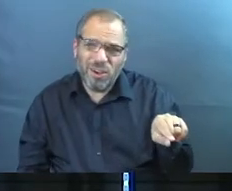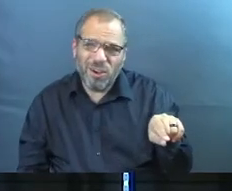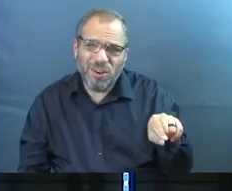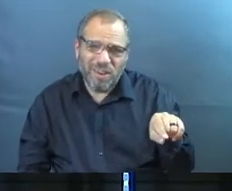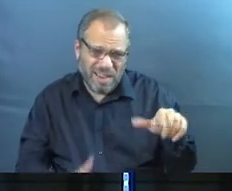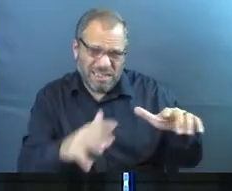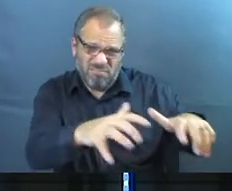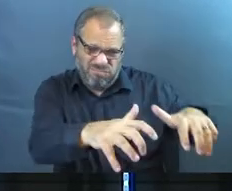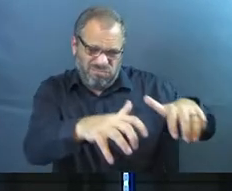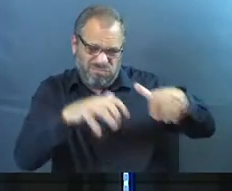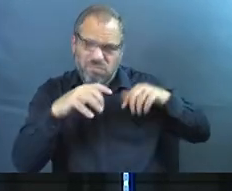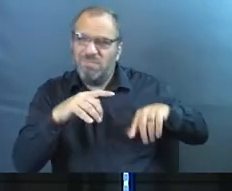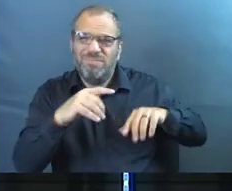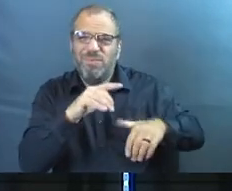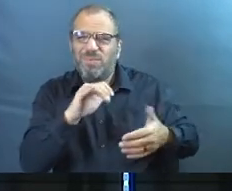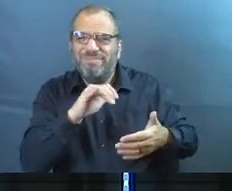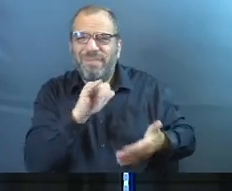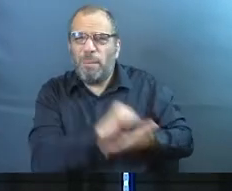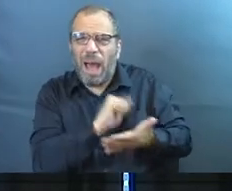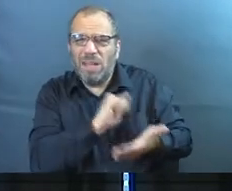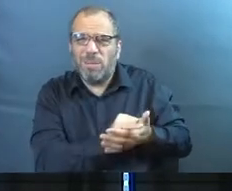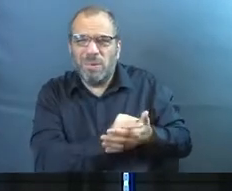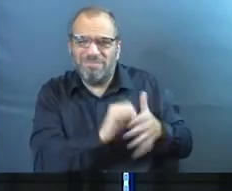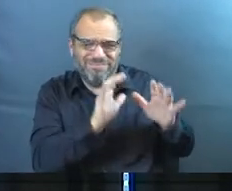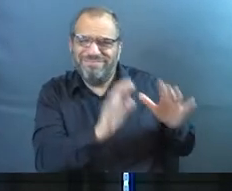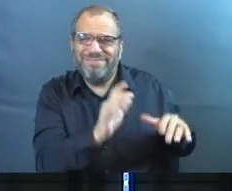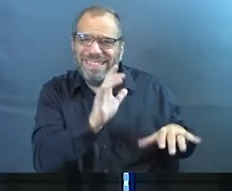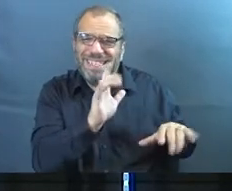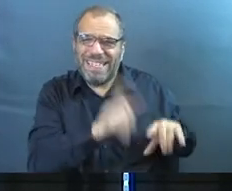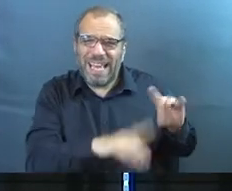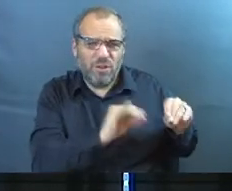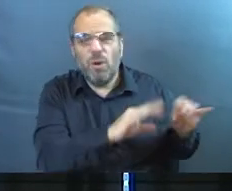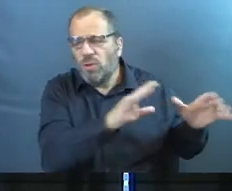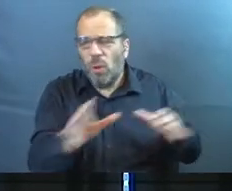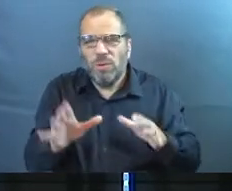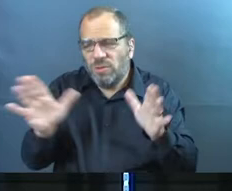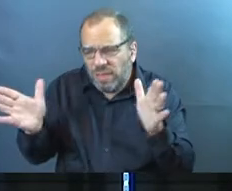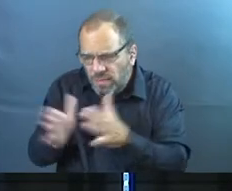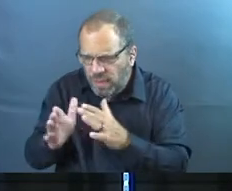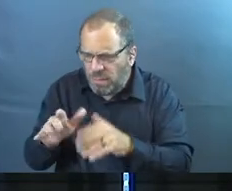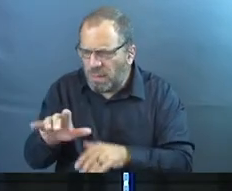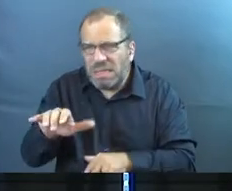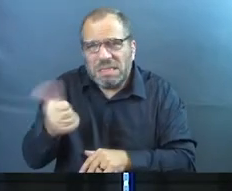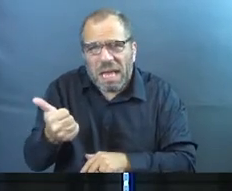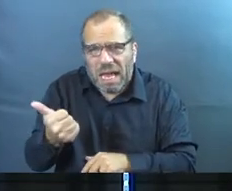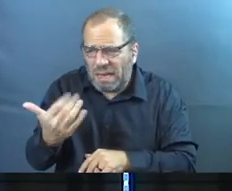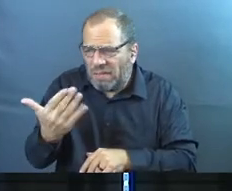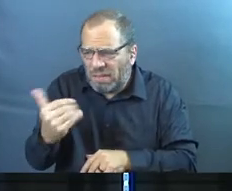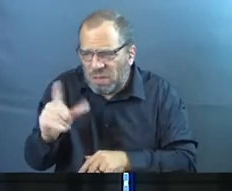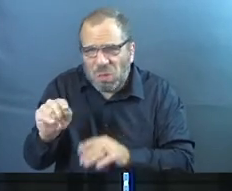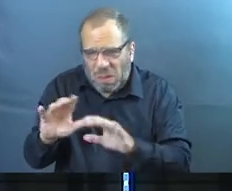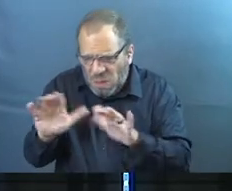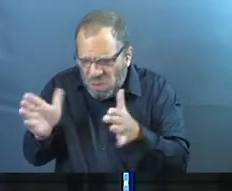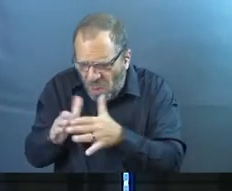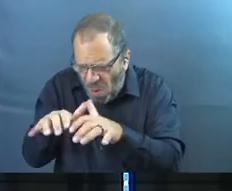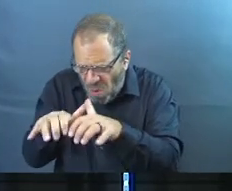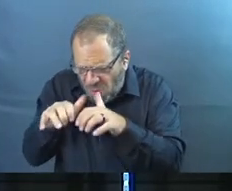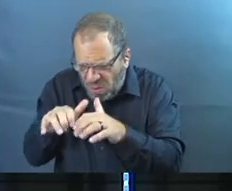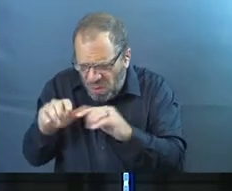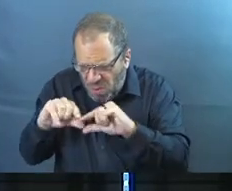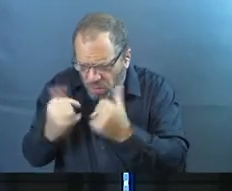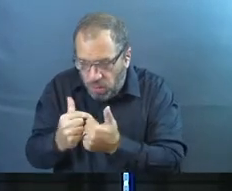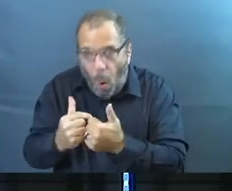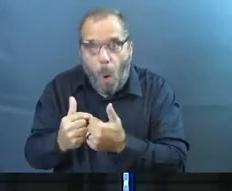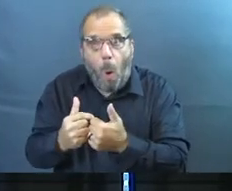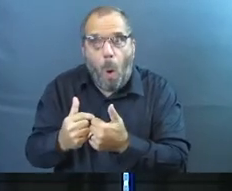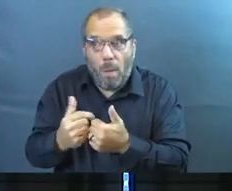on the large scale, right? And so, you've got to get down to 10 people, or 15 people, or 20 people, at the most, if you're a